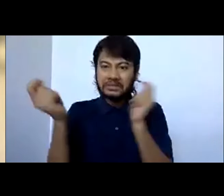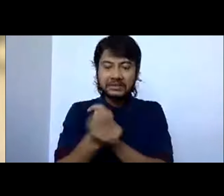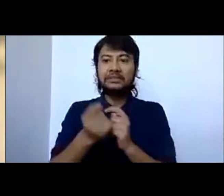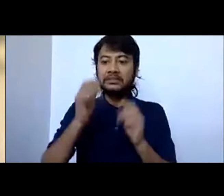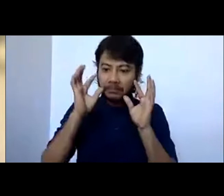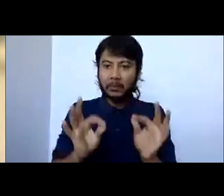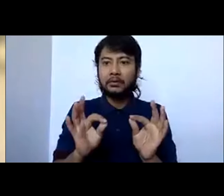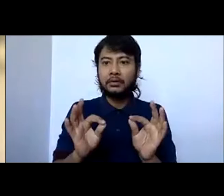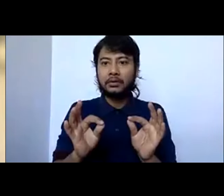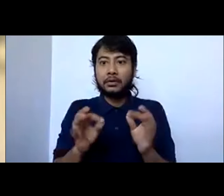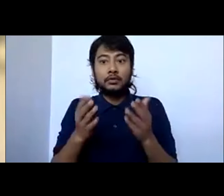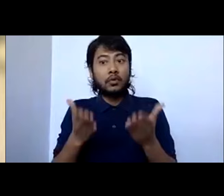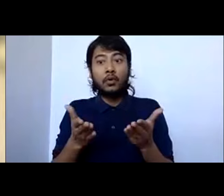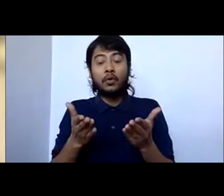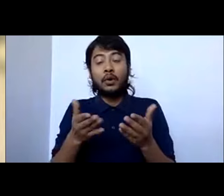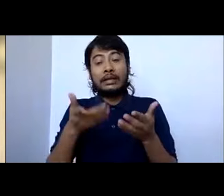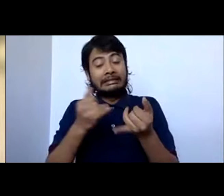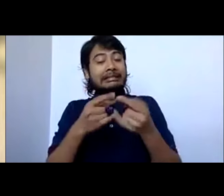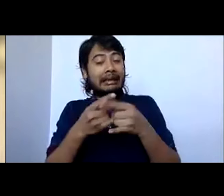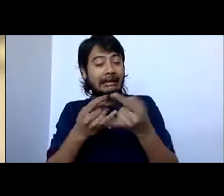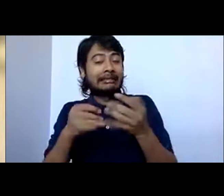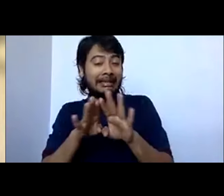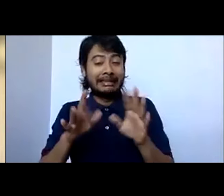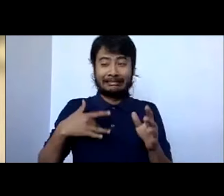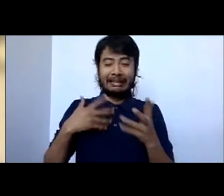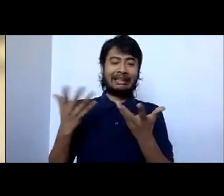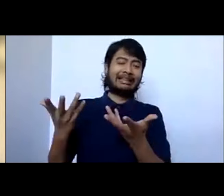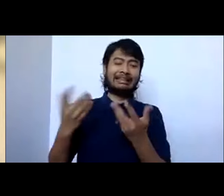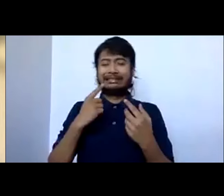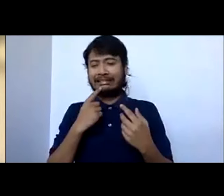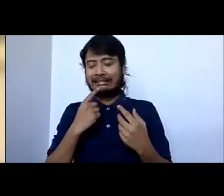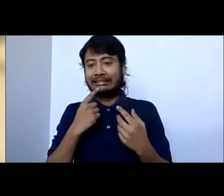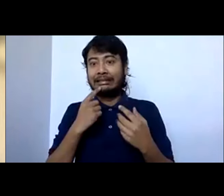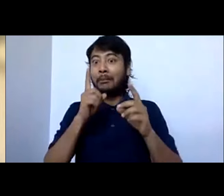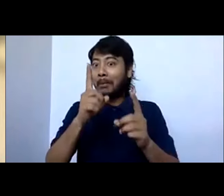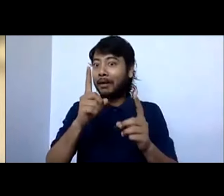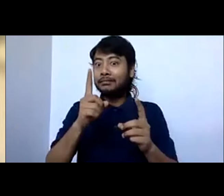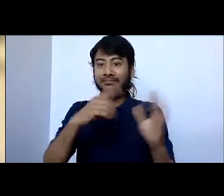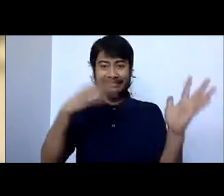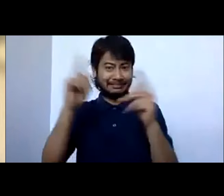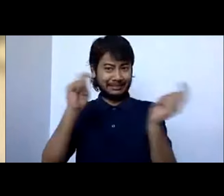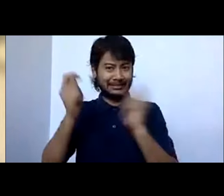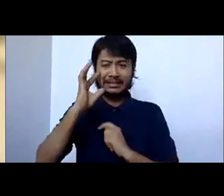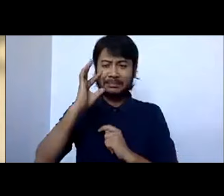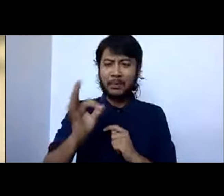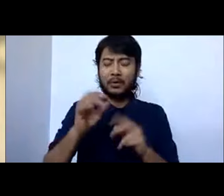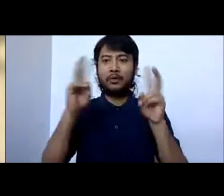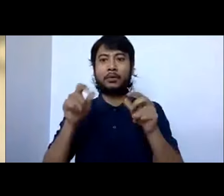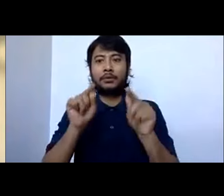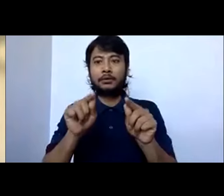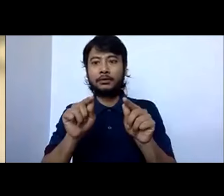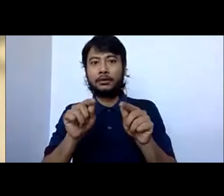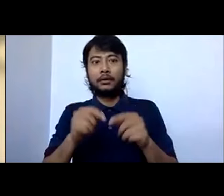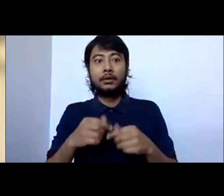issues like this. I also want to acknowledge the Indian Sign Language interpreters. Faru, I think I